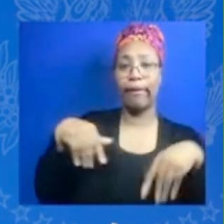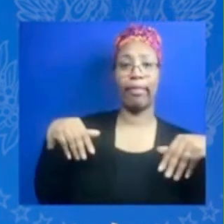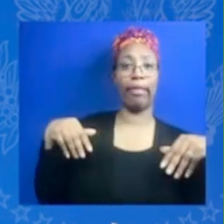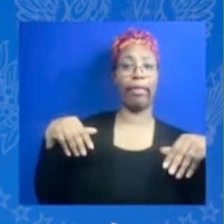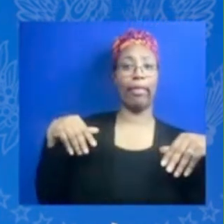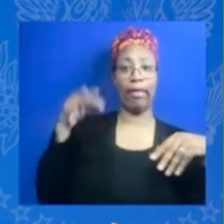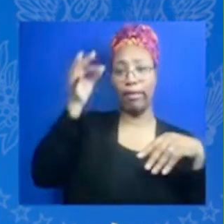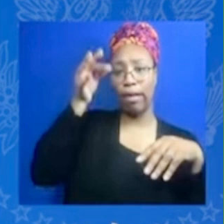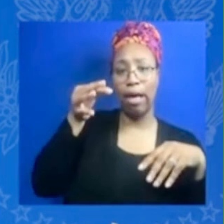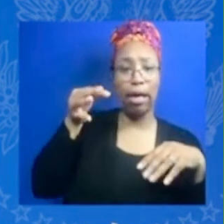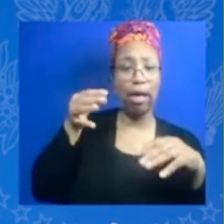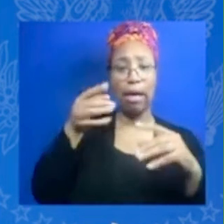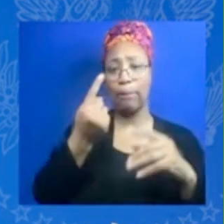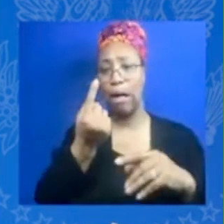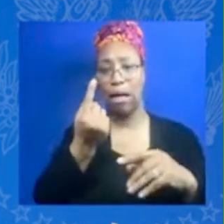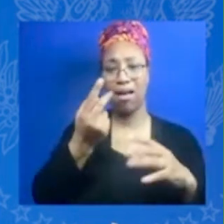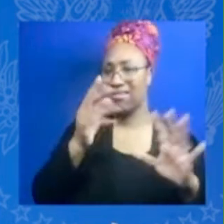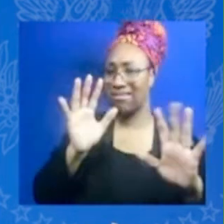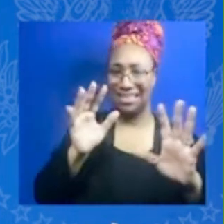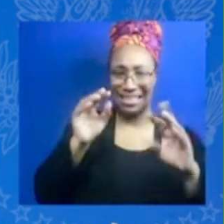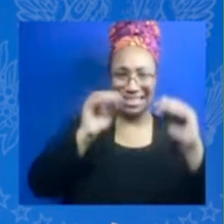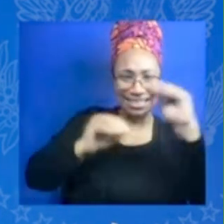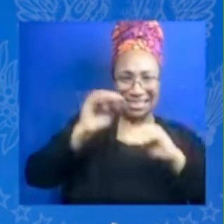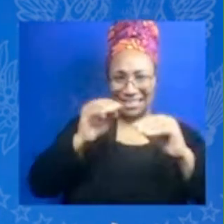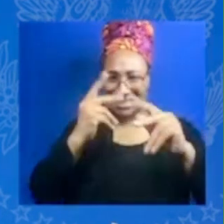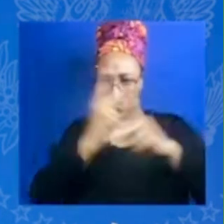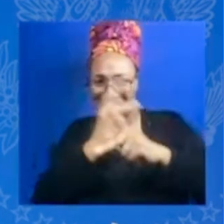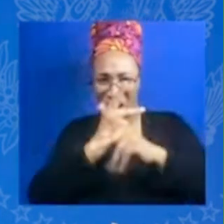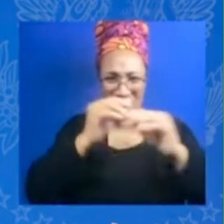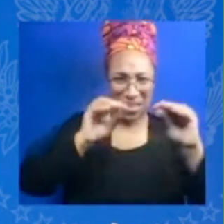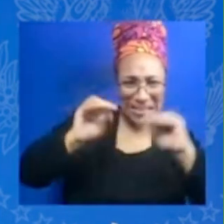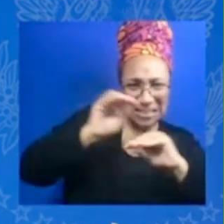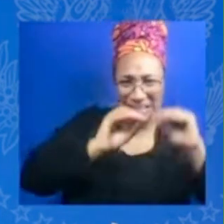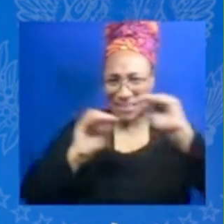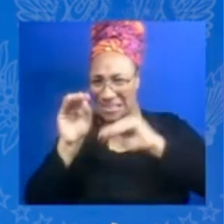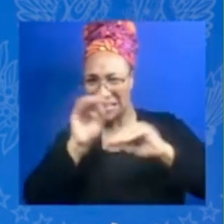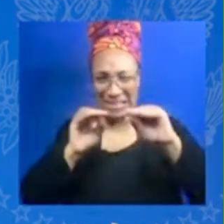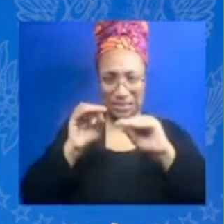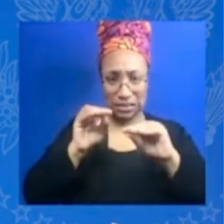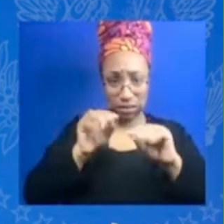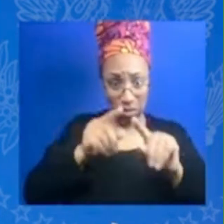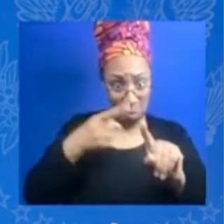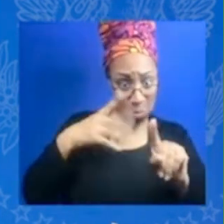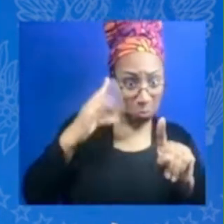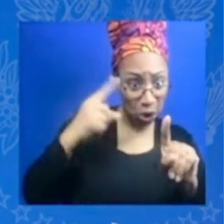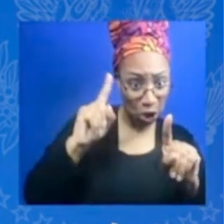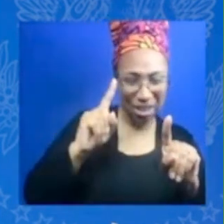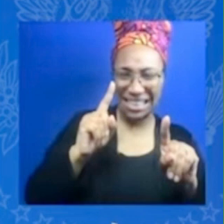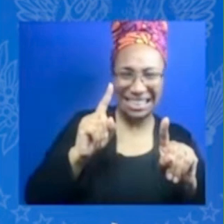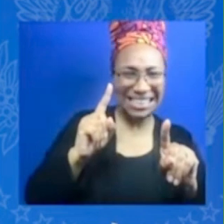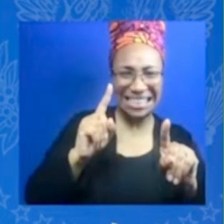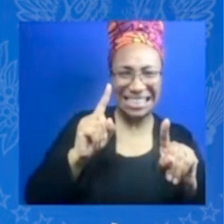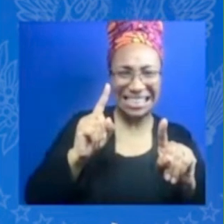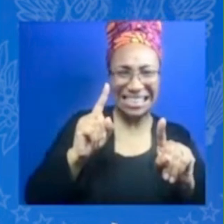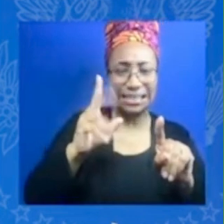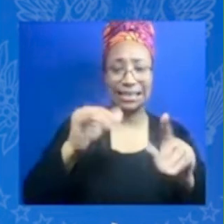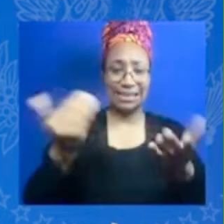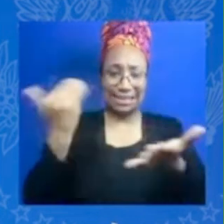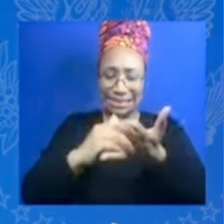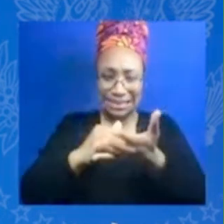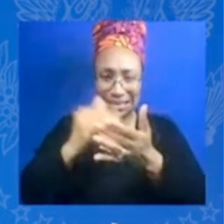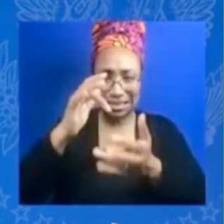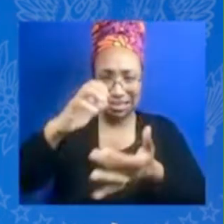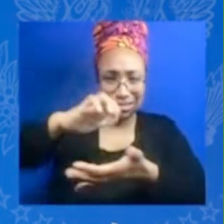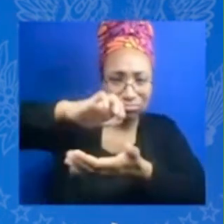worked for a year on a product that I thought was going to work and you know we had press and I got into this huge tech incubator and I thought